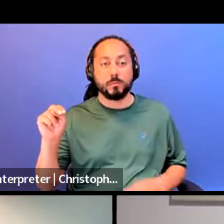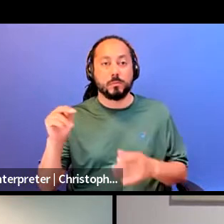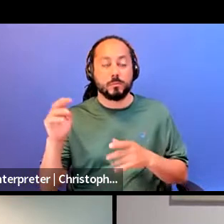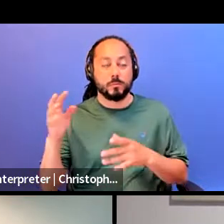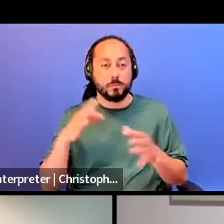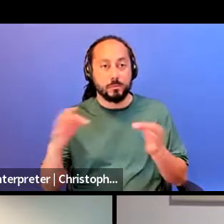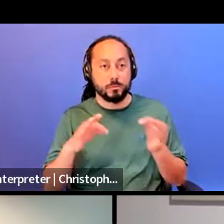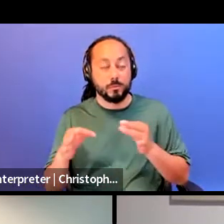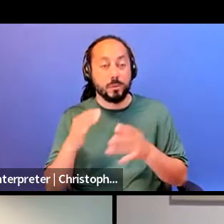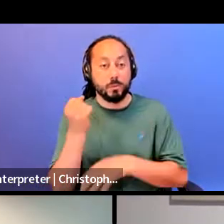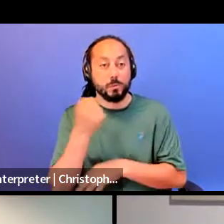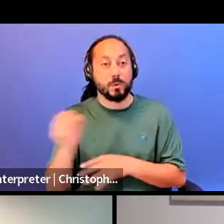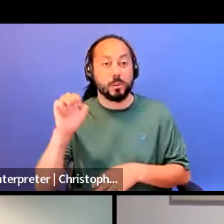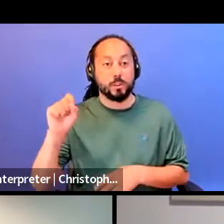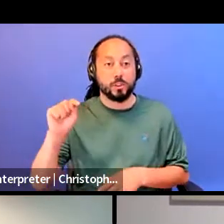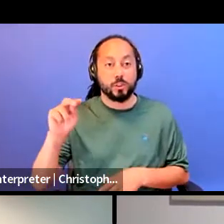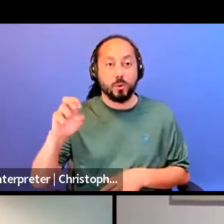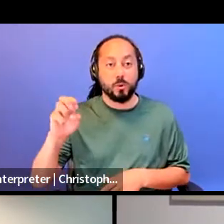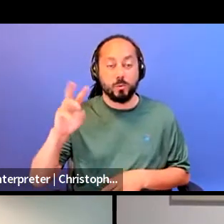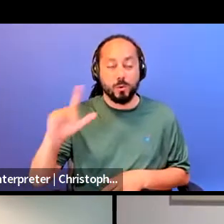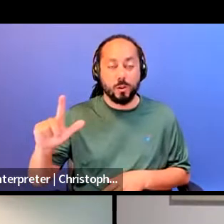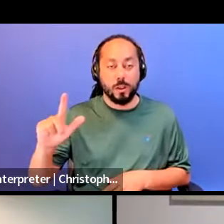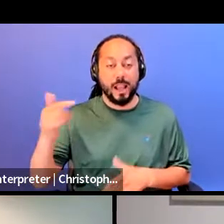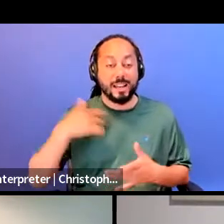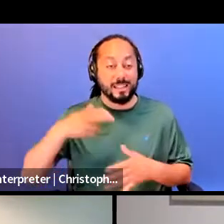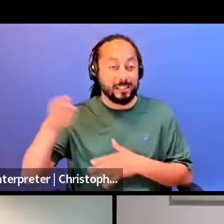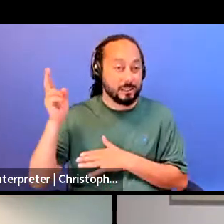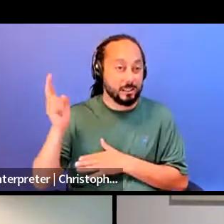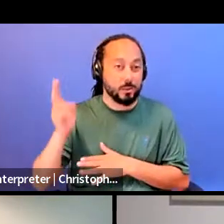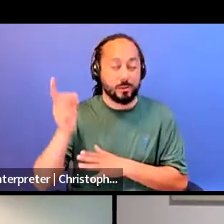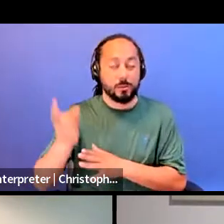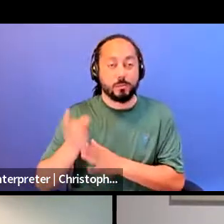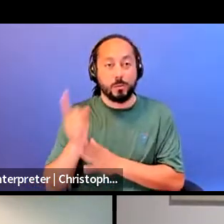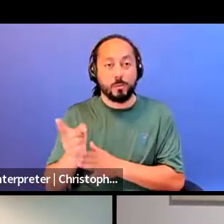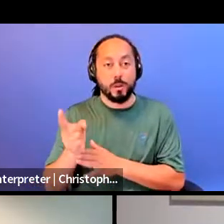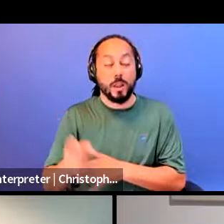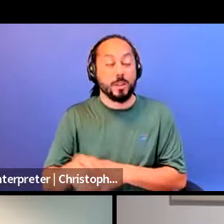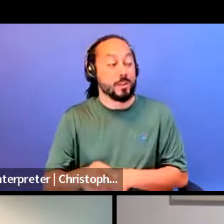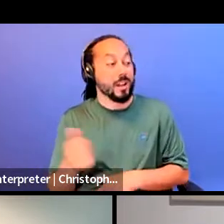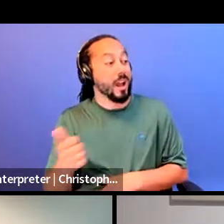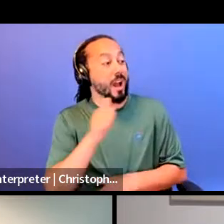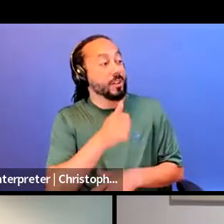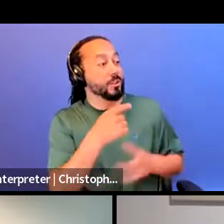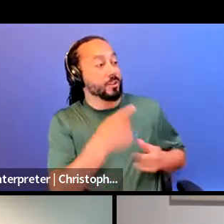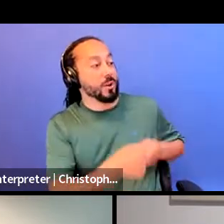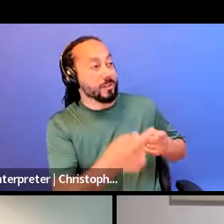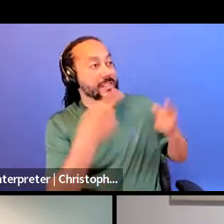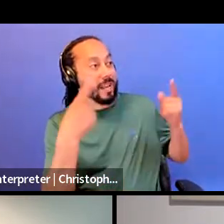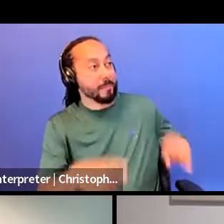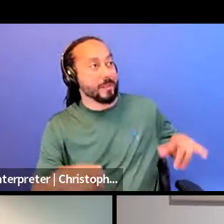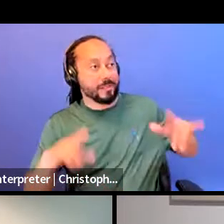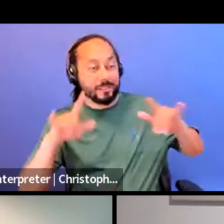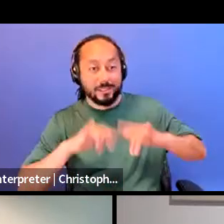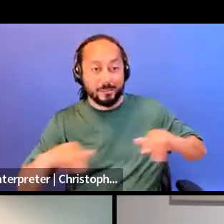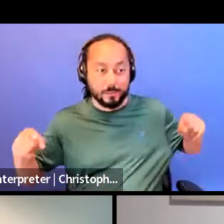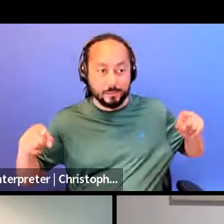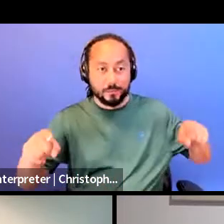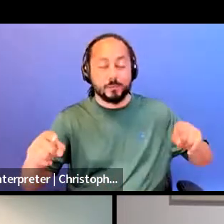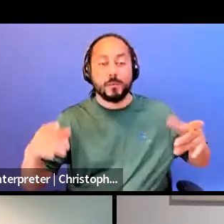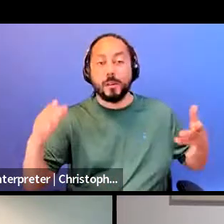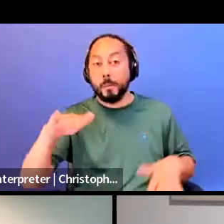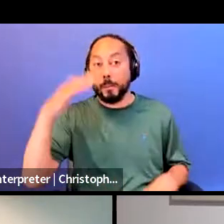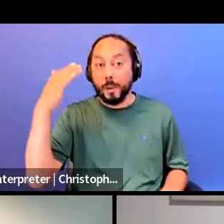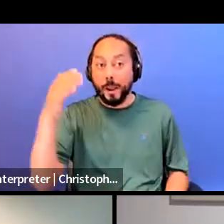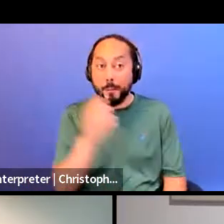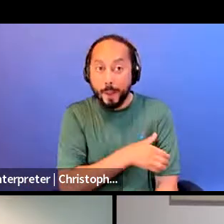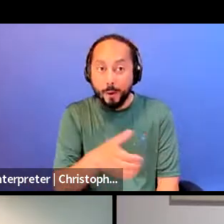happening in particular historical moments when there were other struggles happening alongside it, that of black power, that